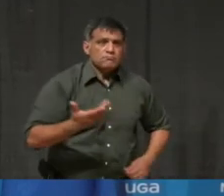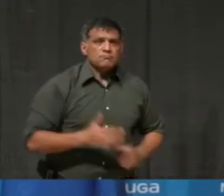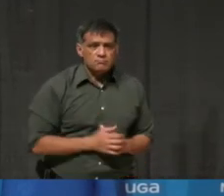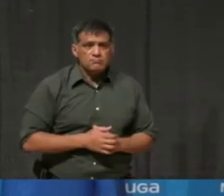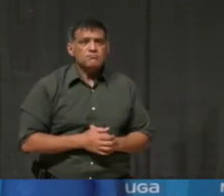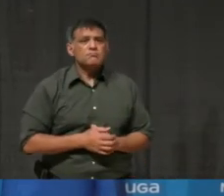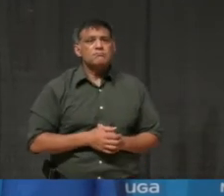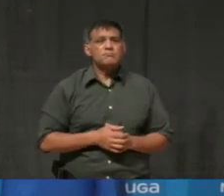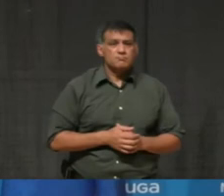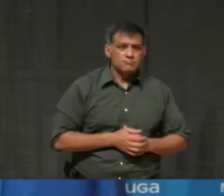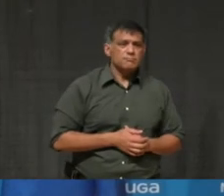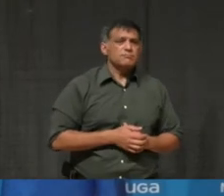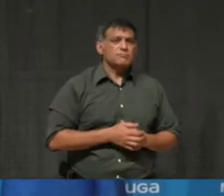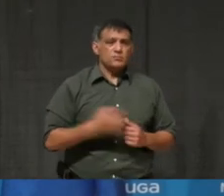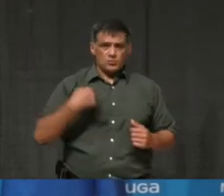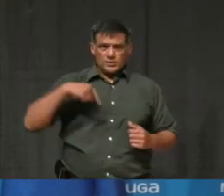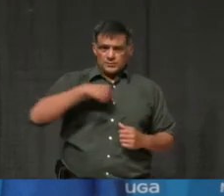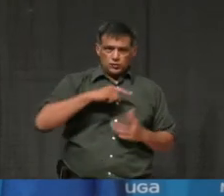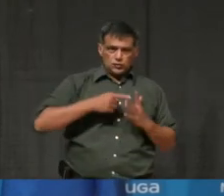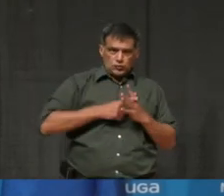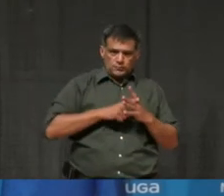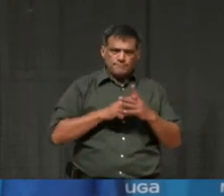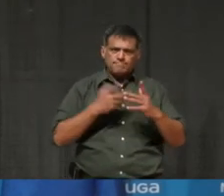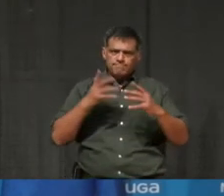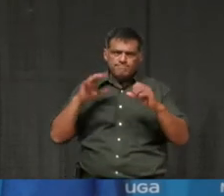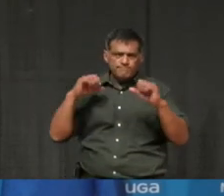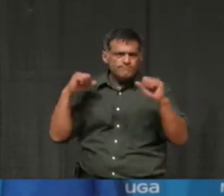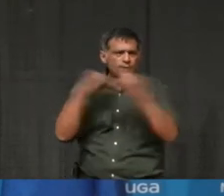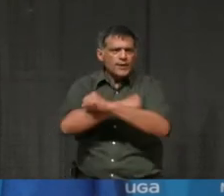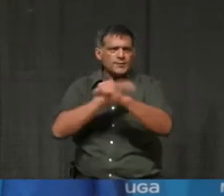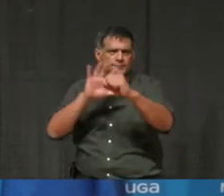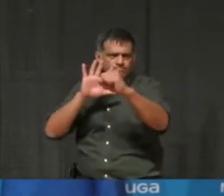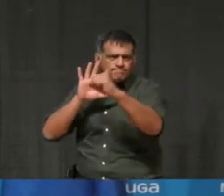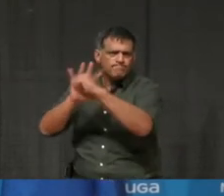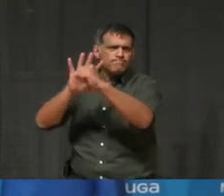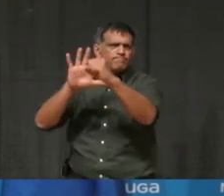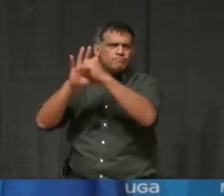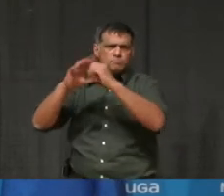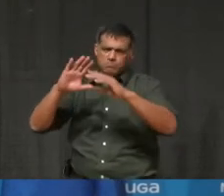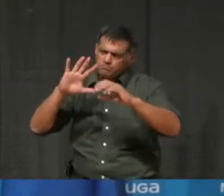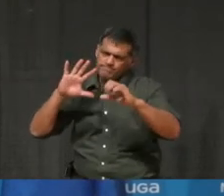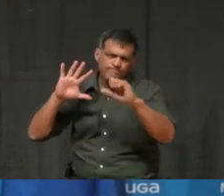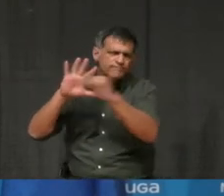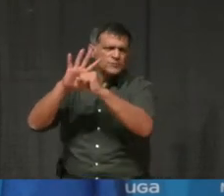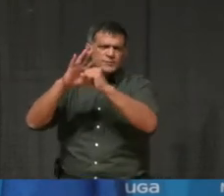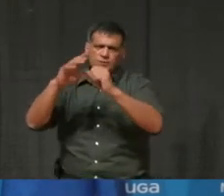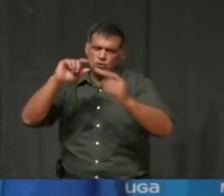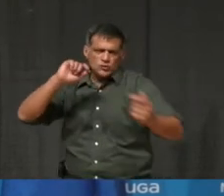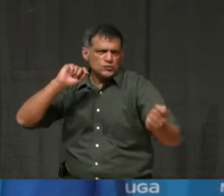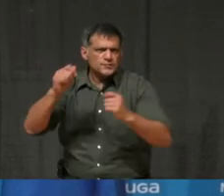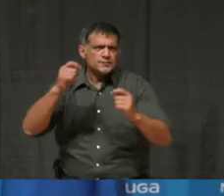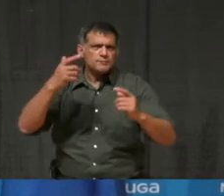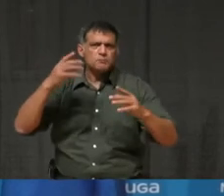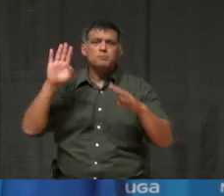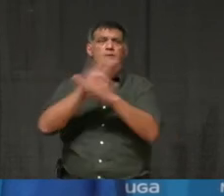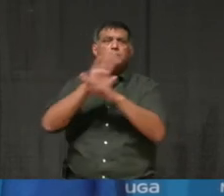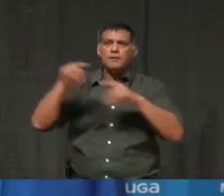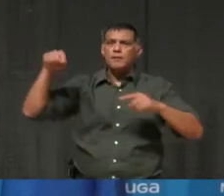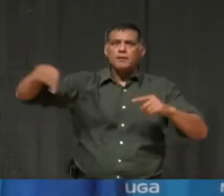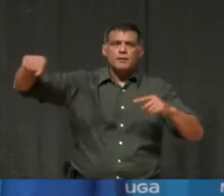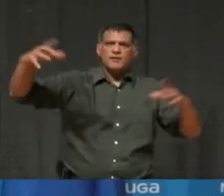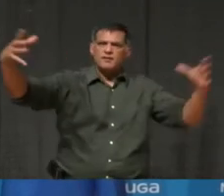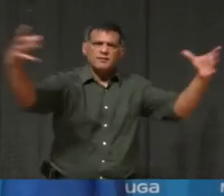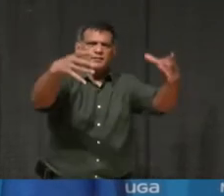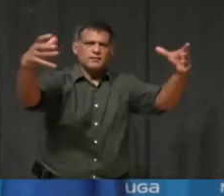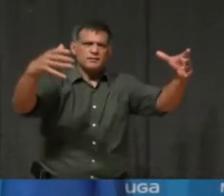fact, the fact that we started to push harder and we started to become advocates for change. We started to collectively get together as communities. We